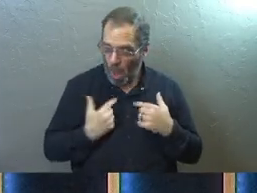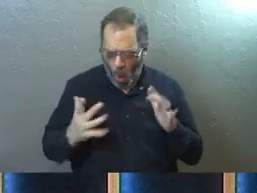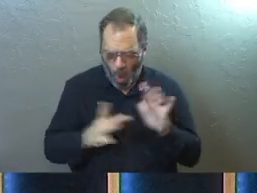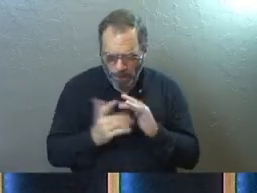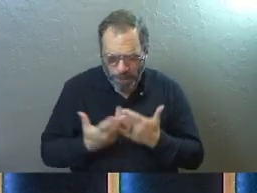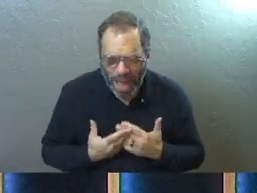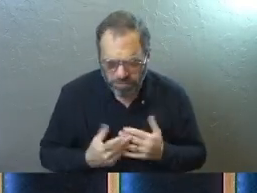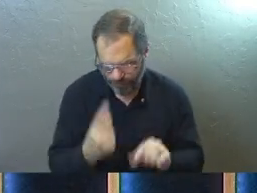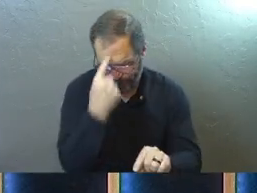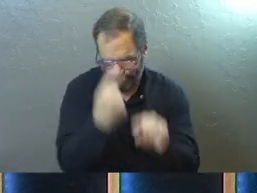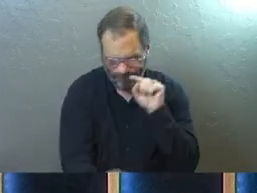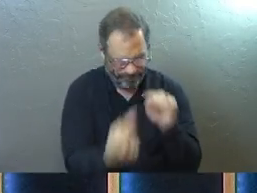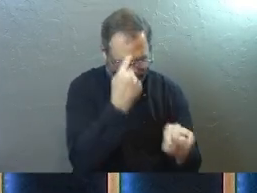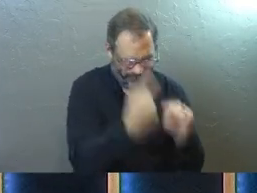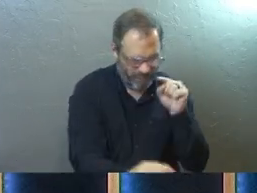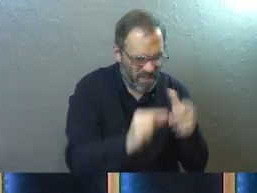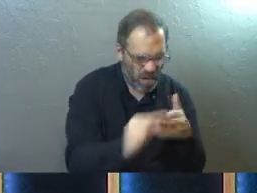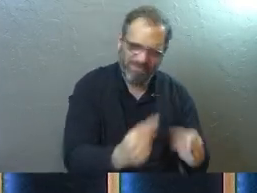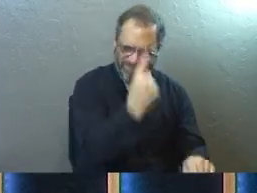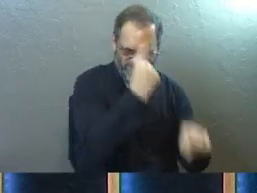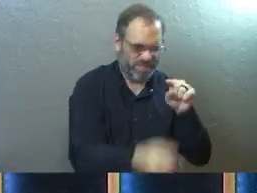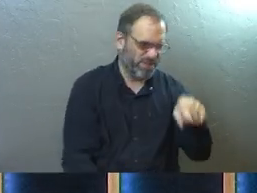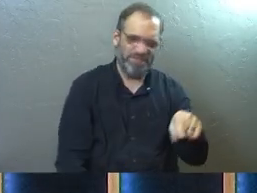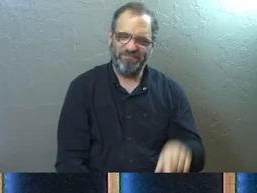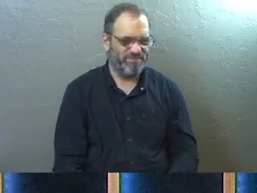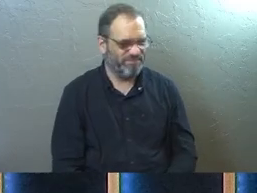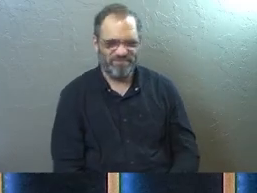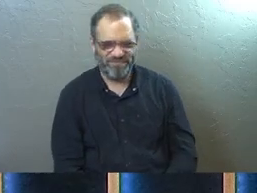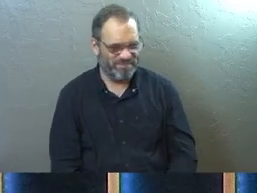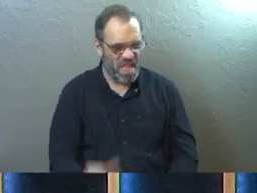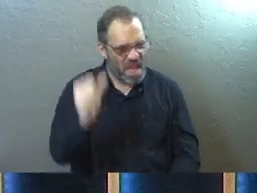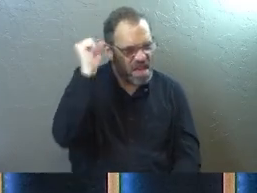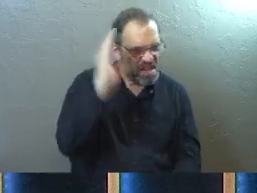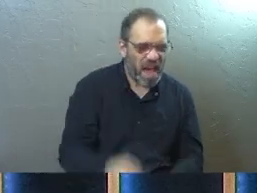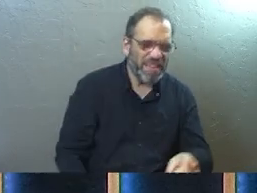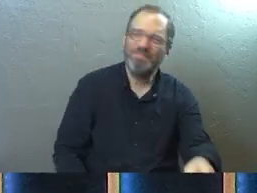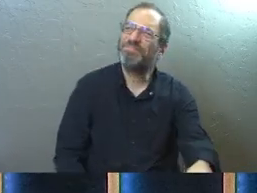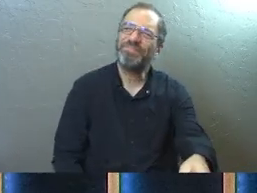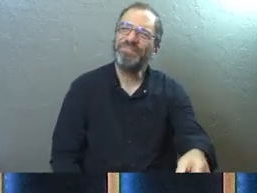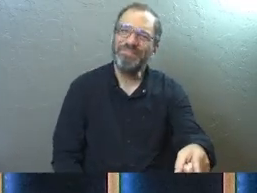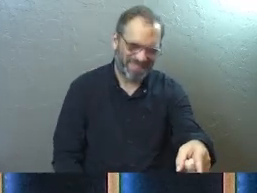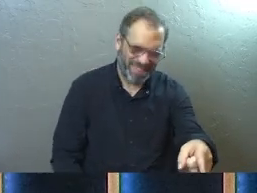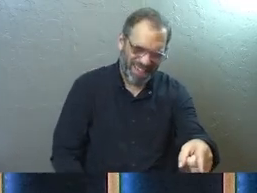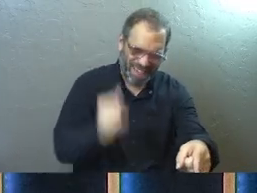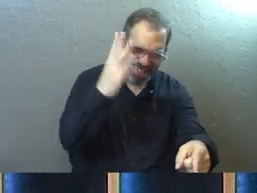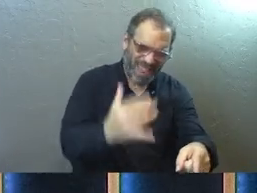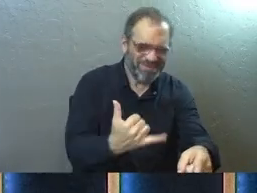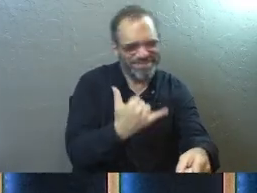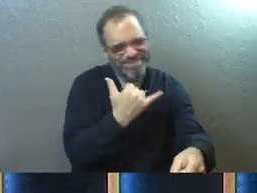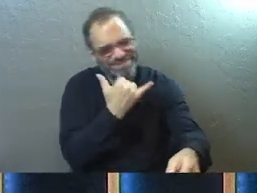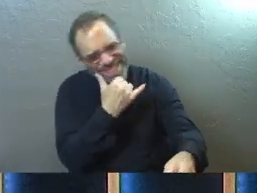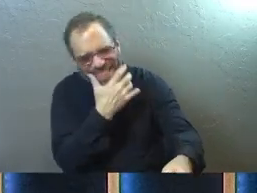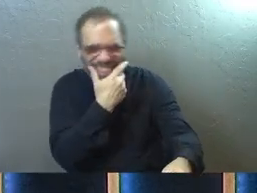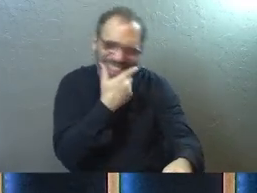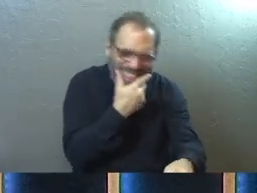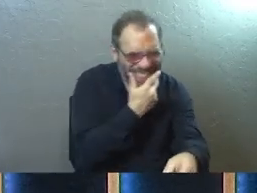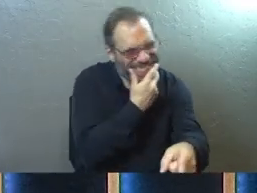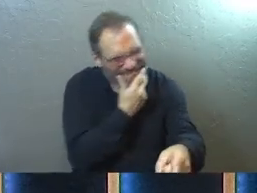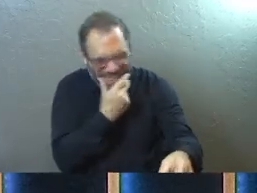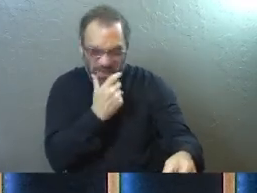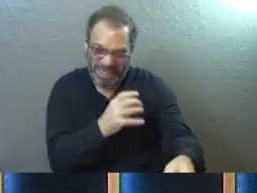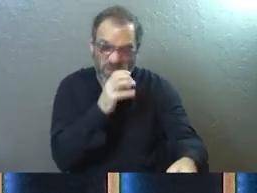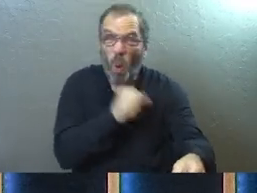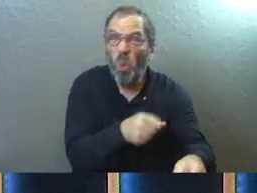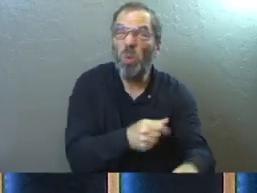in the Bible that I disagree with versus in the Bible that I disagree with. God was, I don't know that God was wrong necessarily, but he's certainly